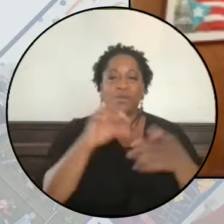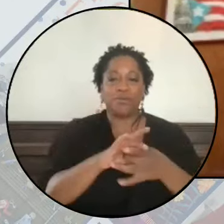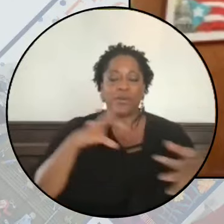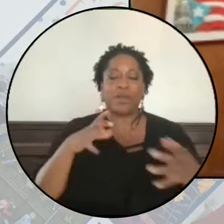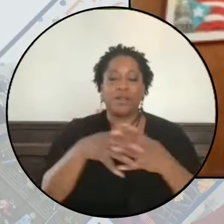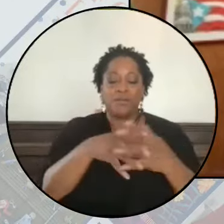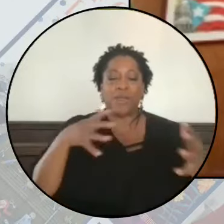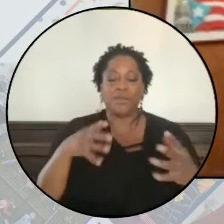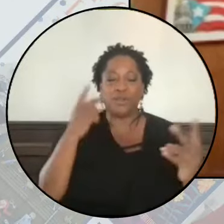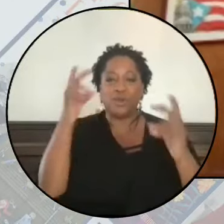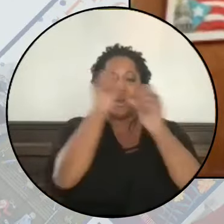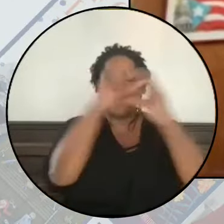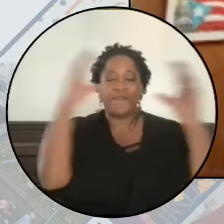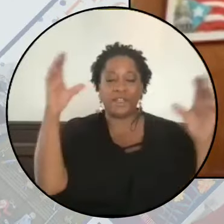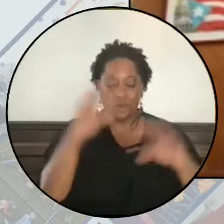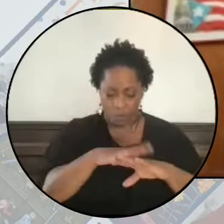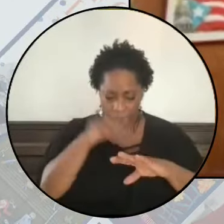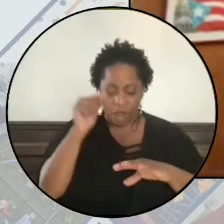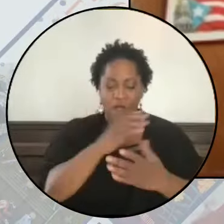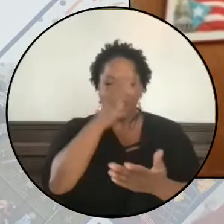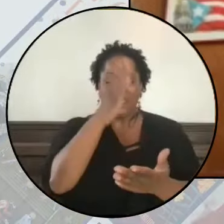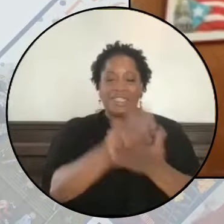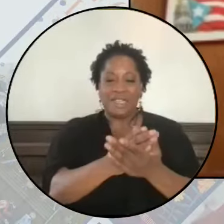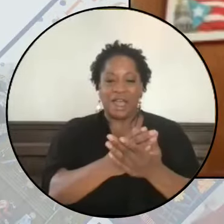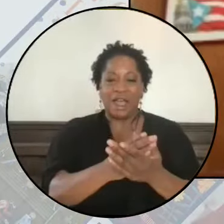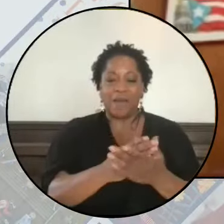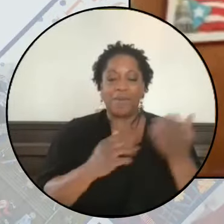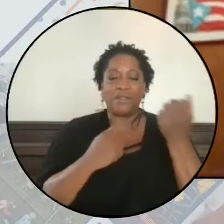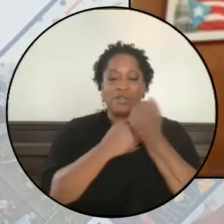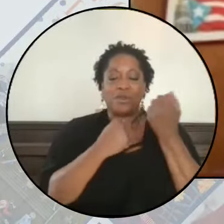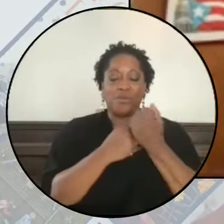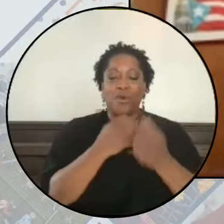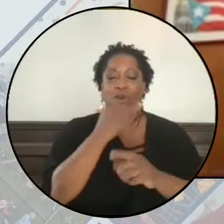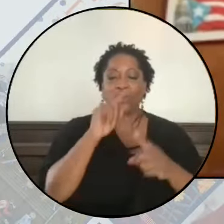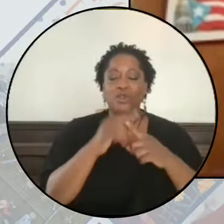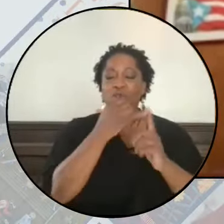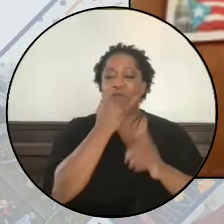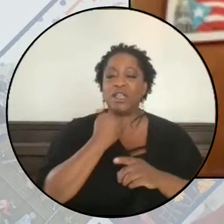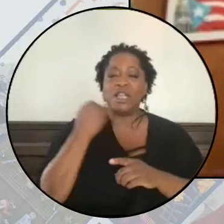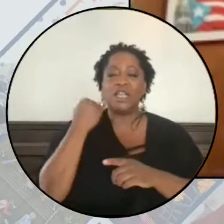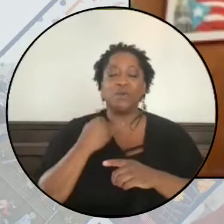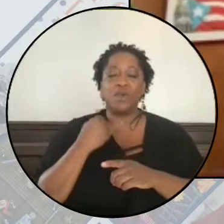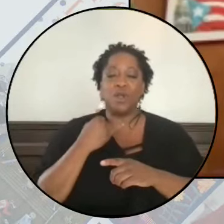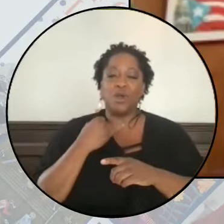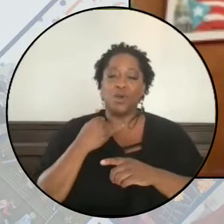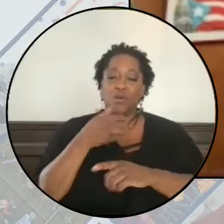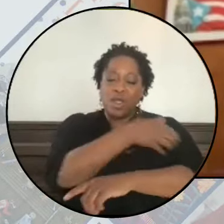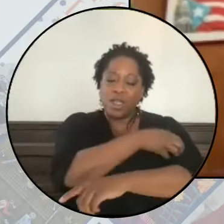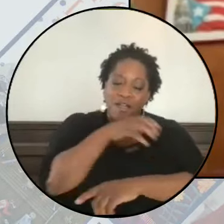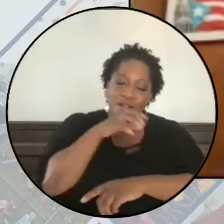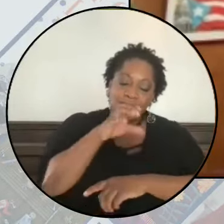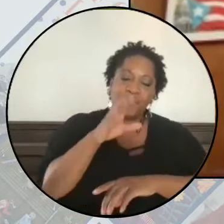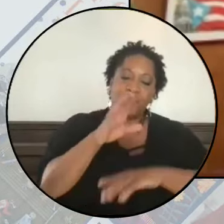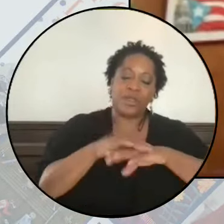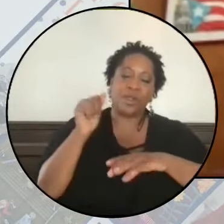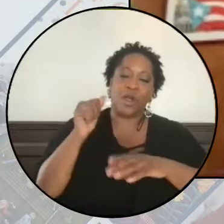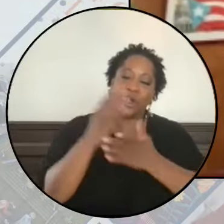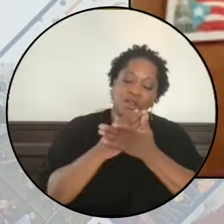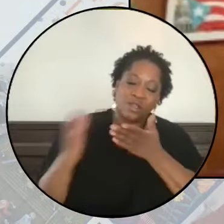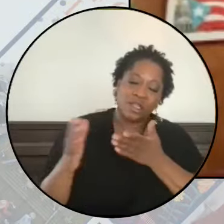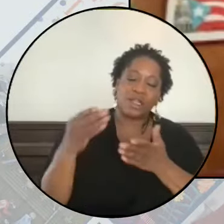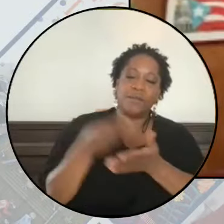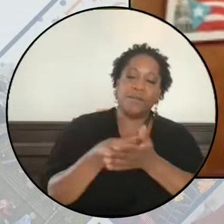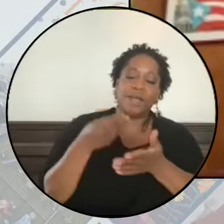When we call for an end to aid to Israel, we are emboldening the calls to defund police,